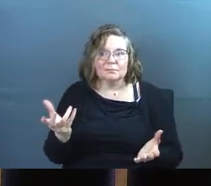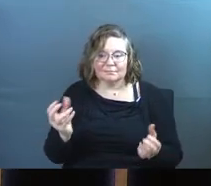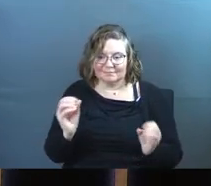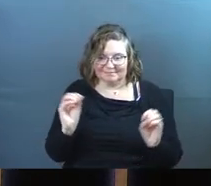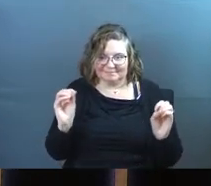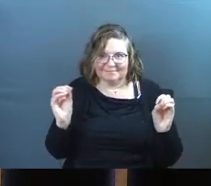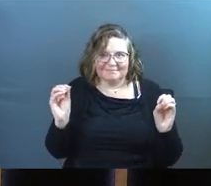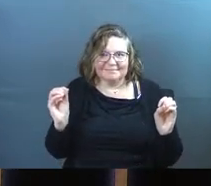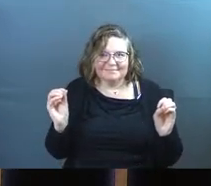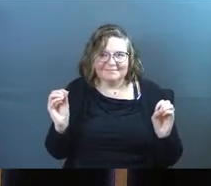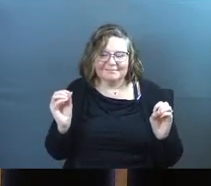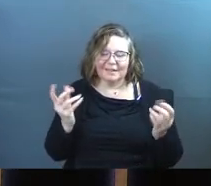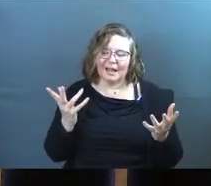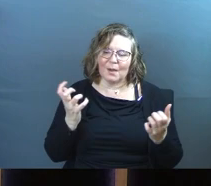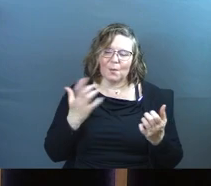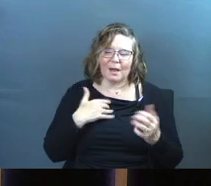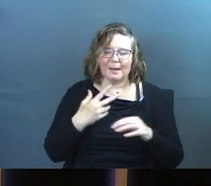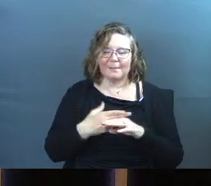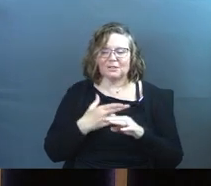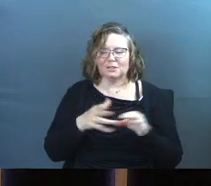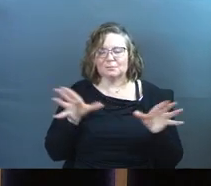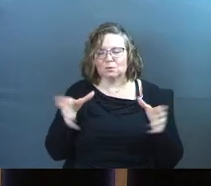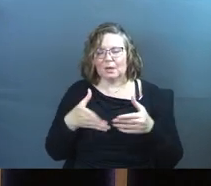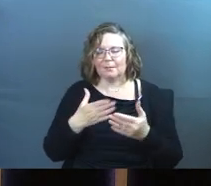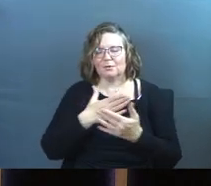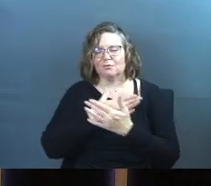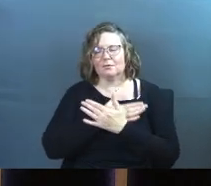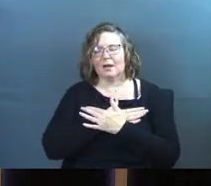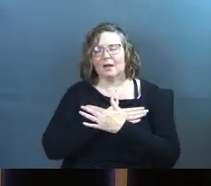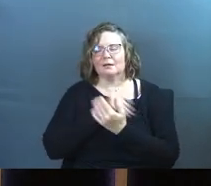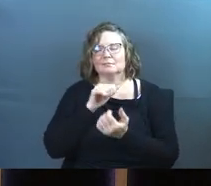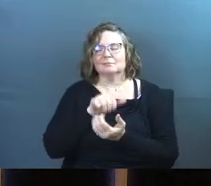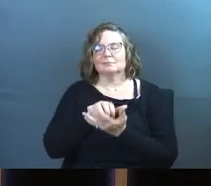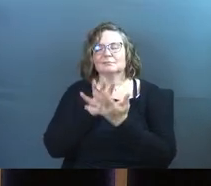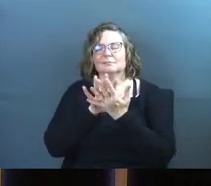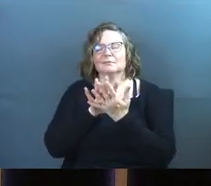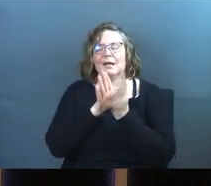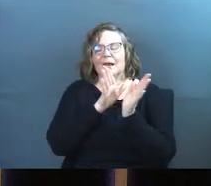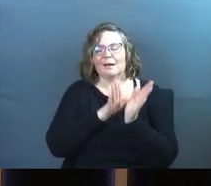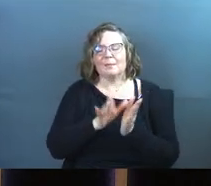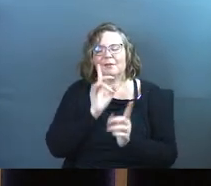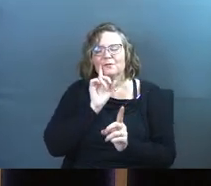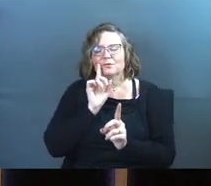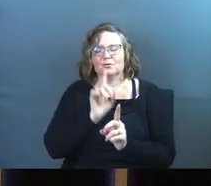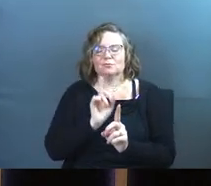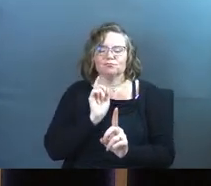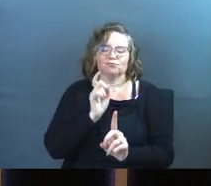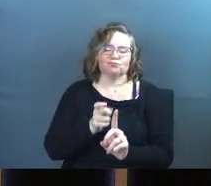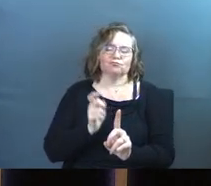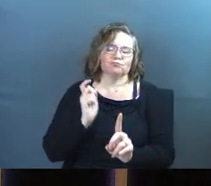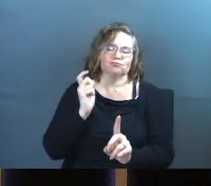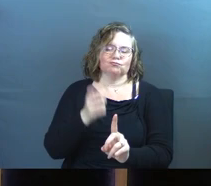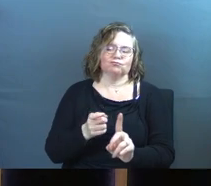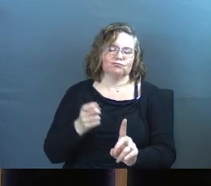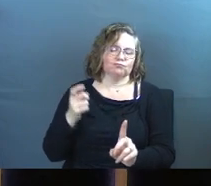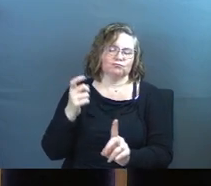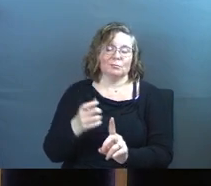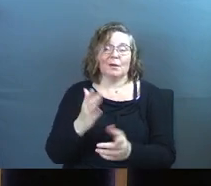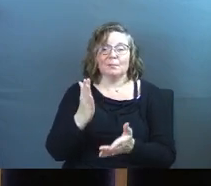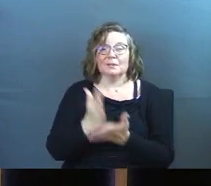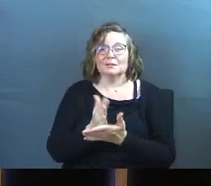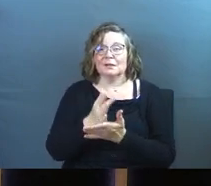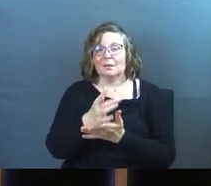It's like, no. I just wanted my sheep to come right here. And I've got plans for you. And I'm going to stop you.